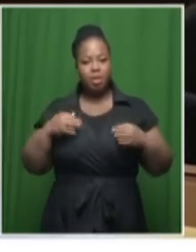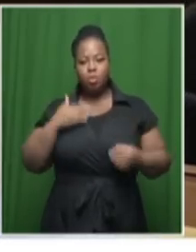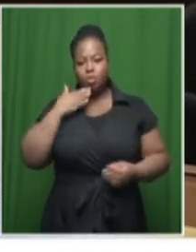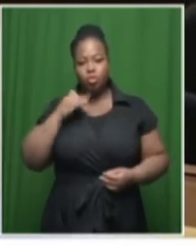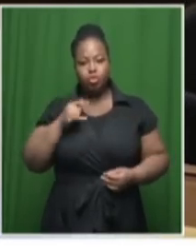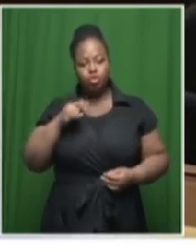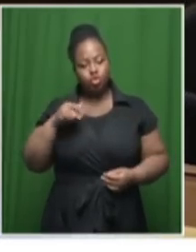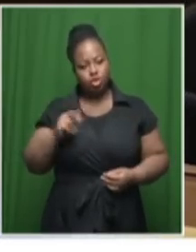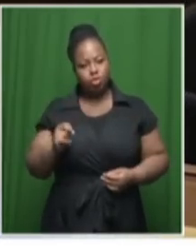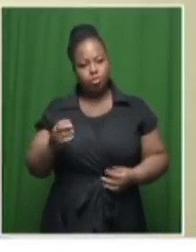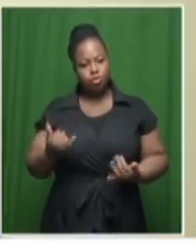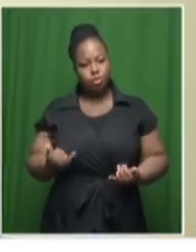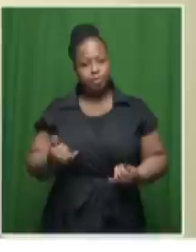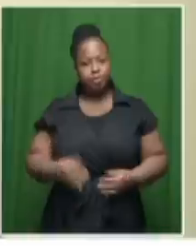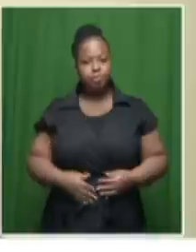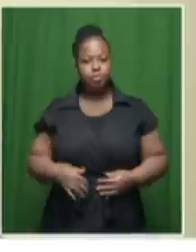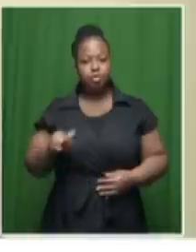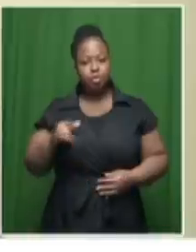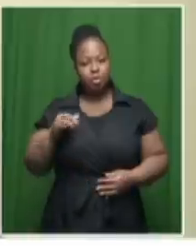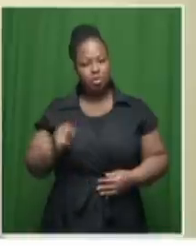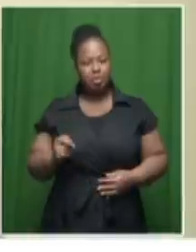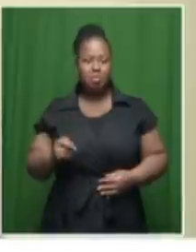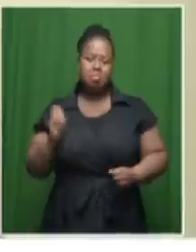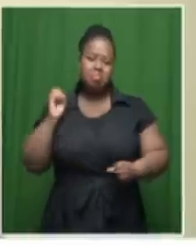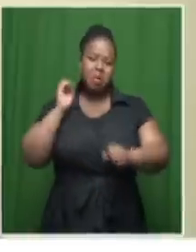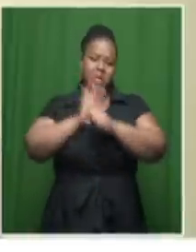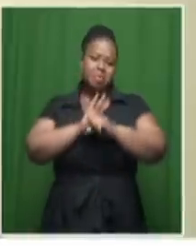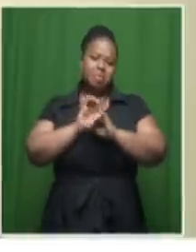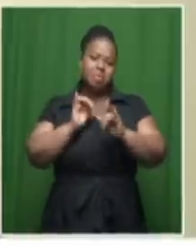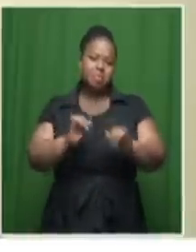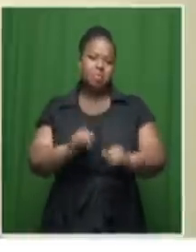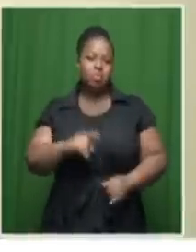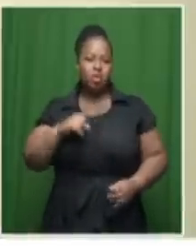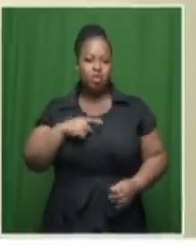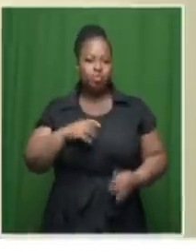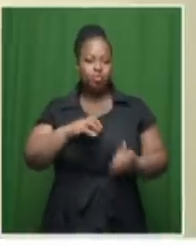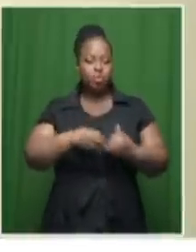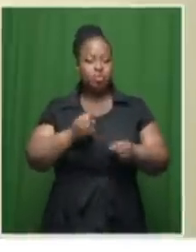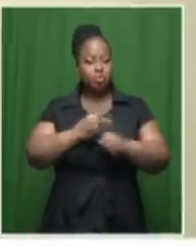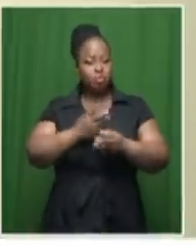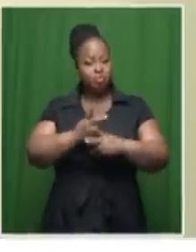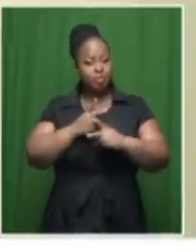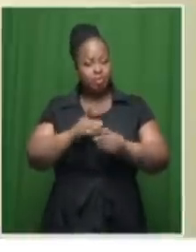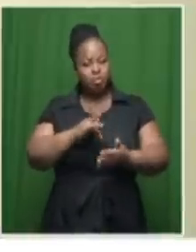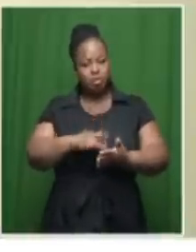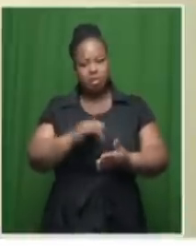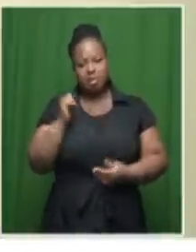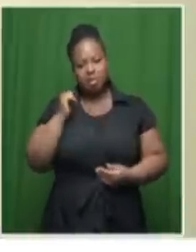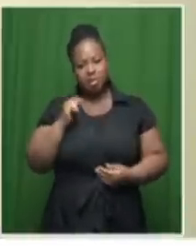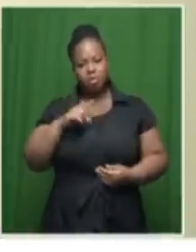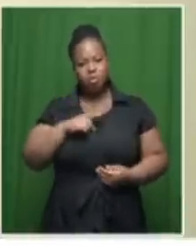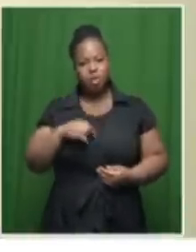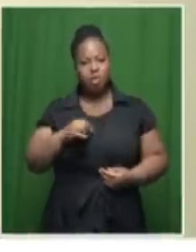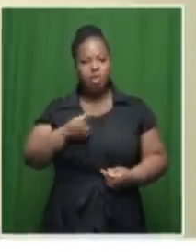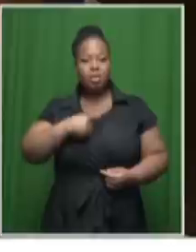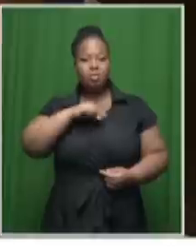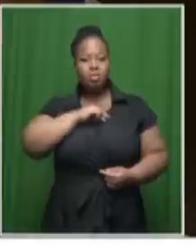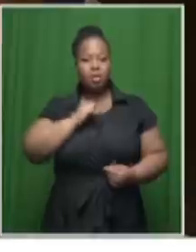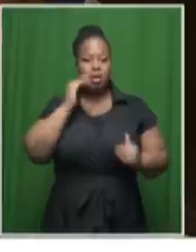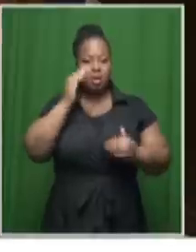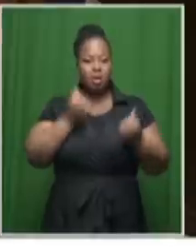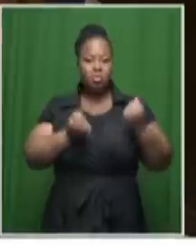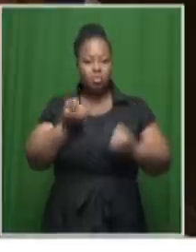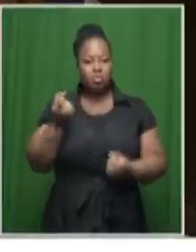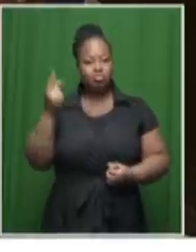Eugene Johnson today. Johnson was dealt a major blow in her bid to keep the position yesterday when the Tbeja High Court